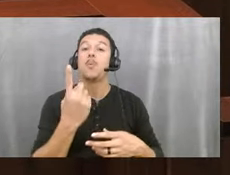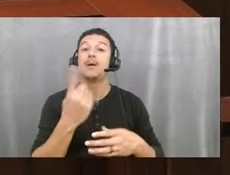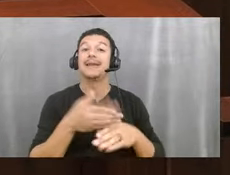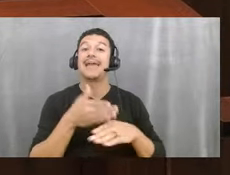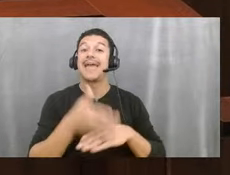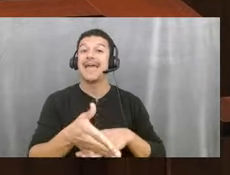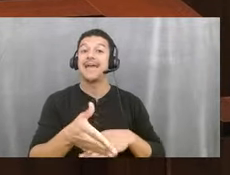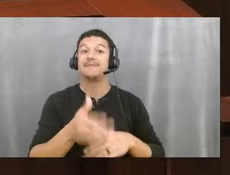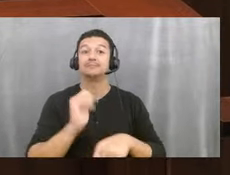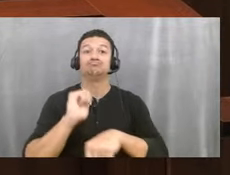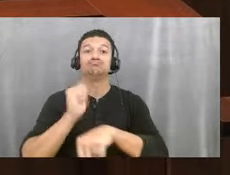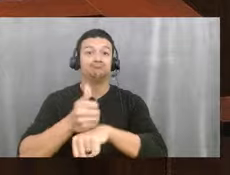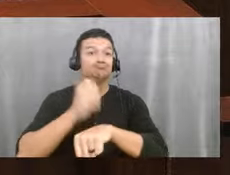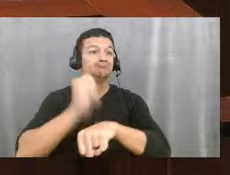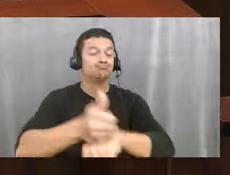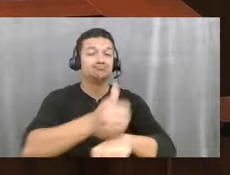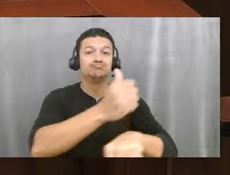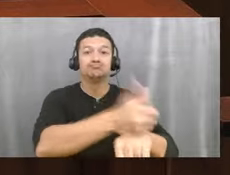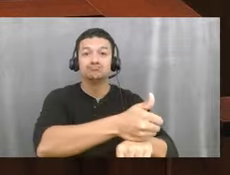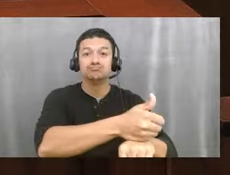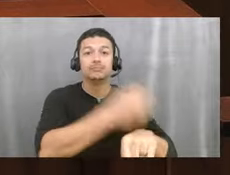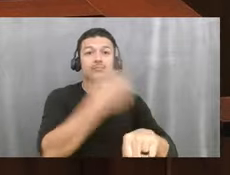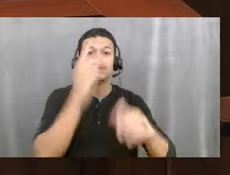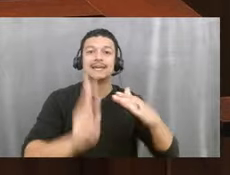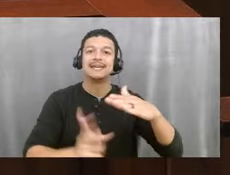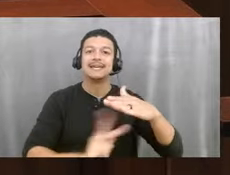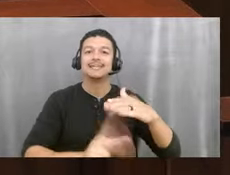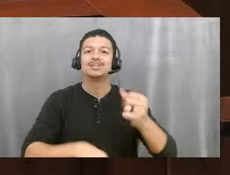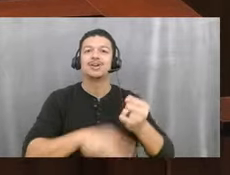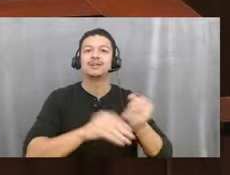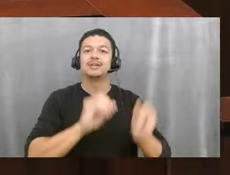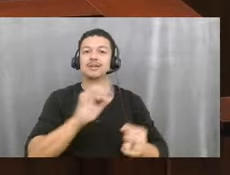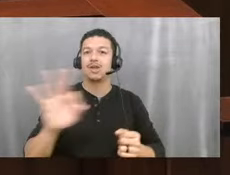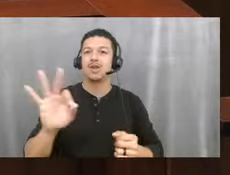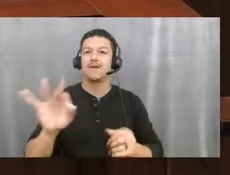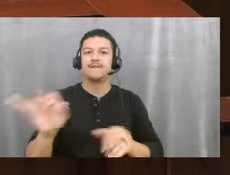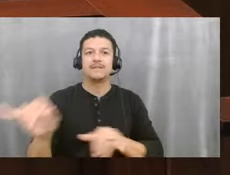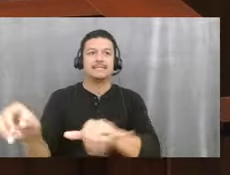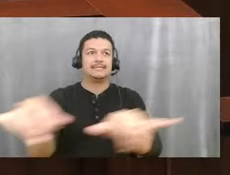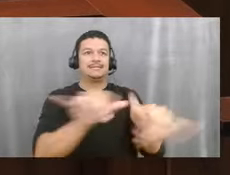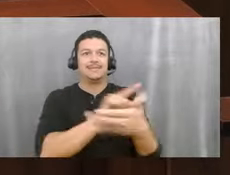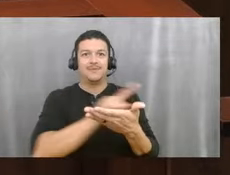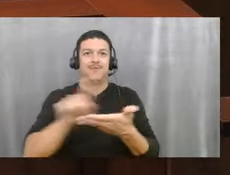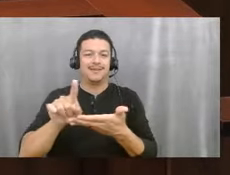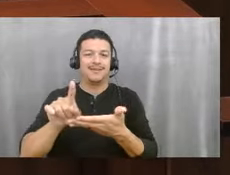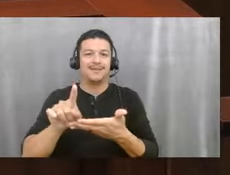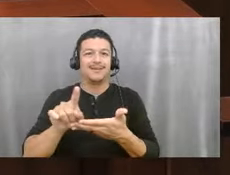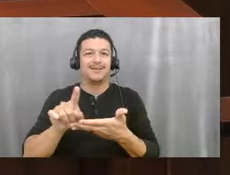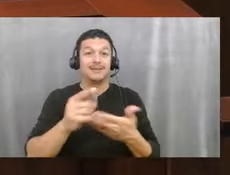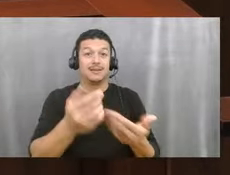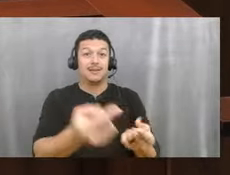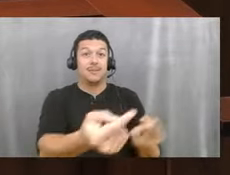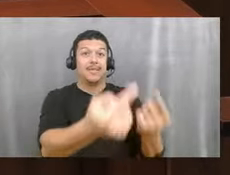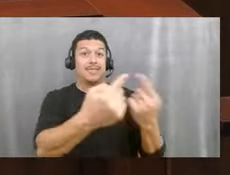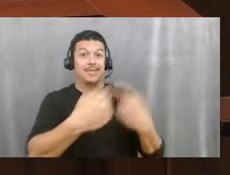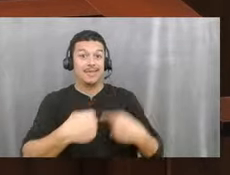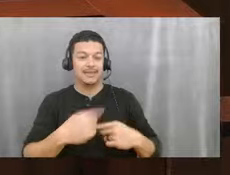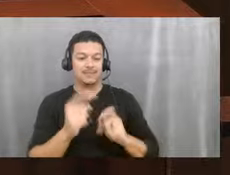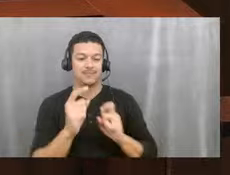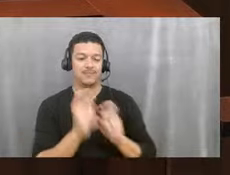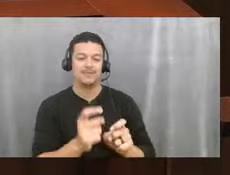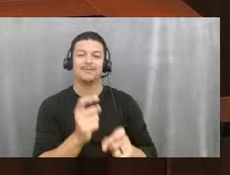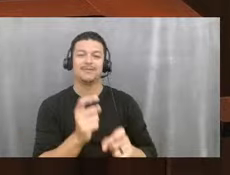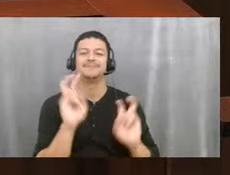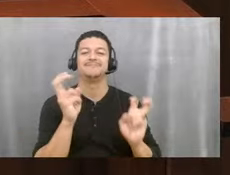of the kindergarten kickoffs to be in the same week, when they came, we would give them a kindergarten readiness kit. So they're like